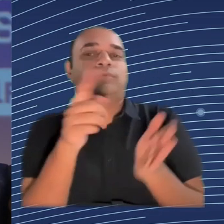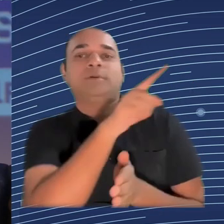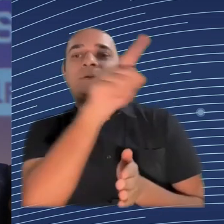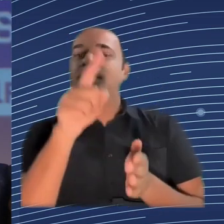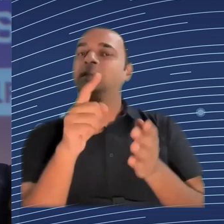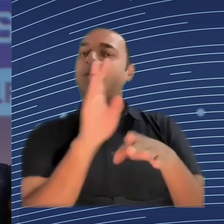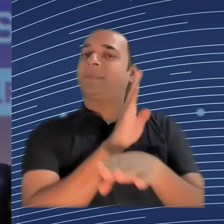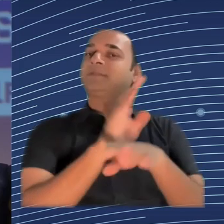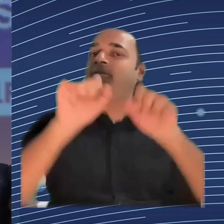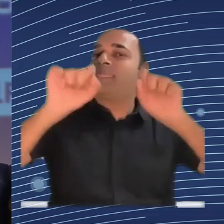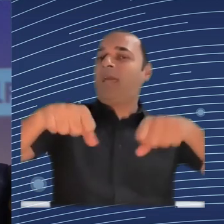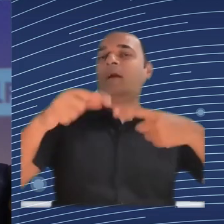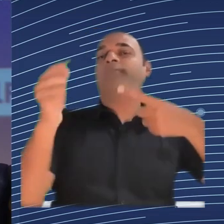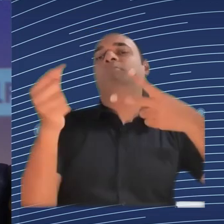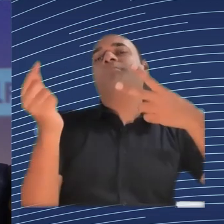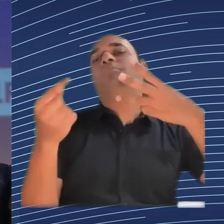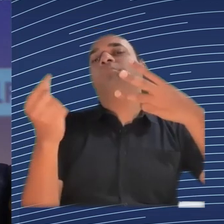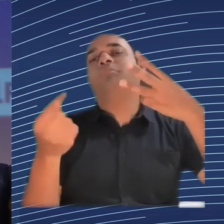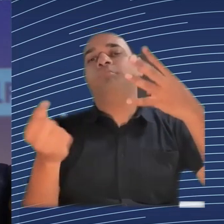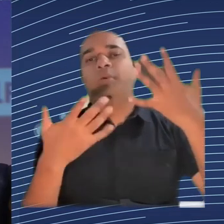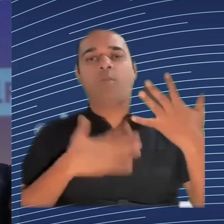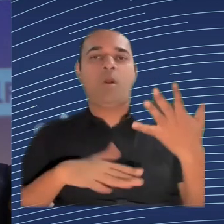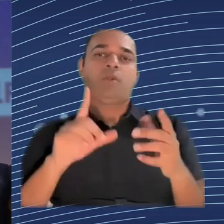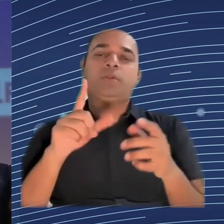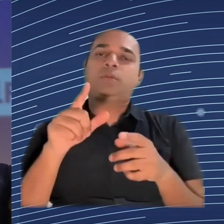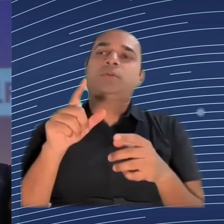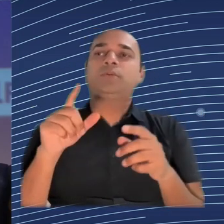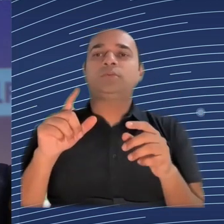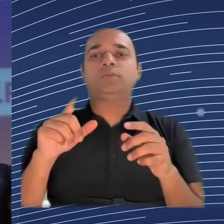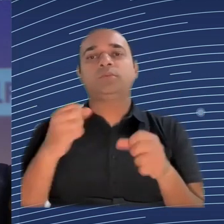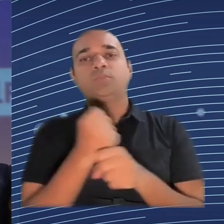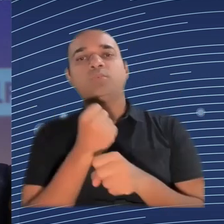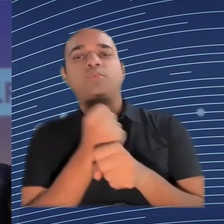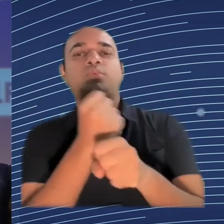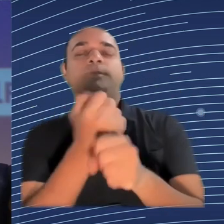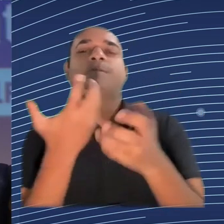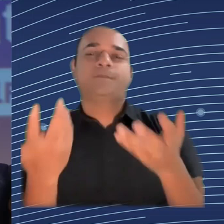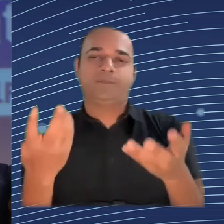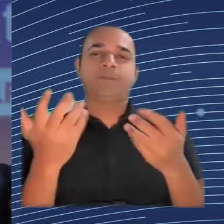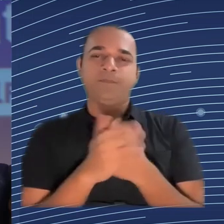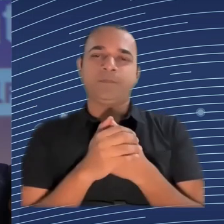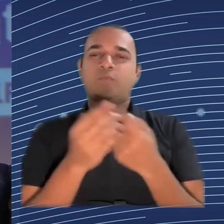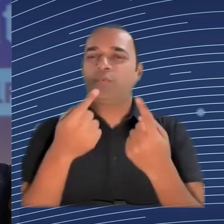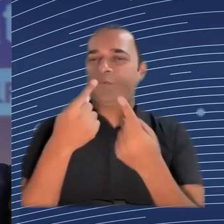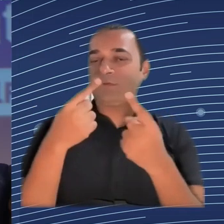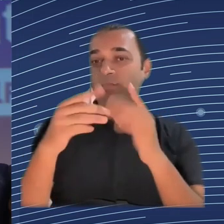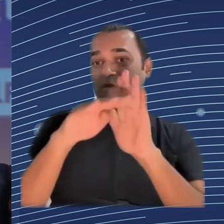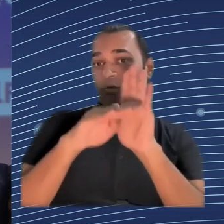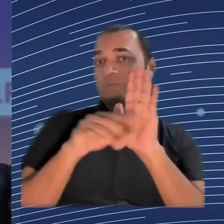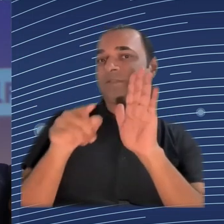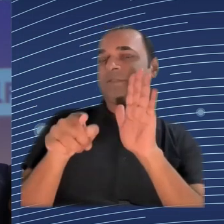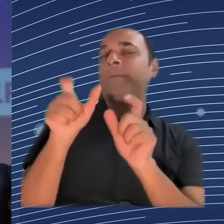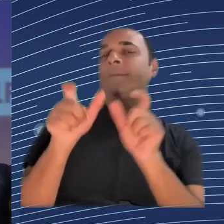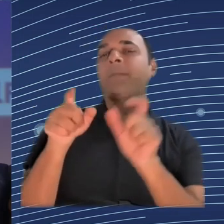on another kind of motivation, incentives, business incentives. I think that a lot of, many efforts